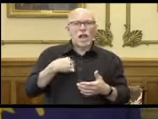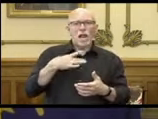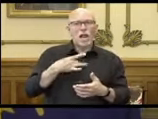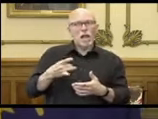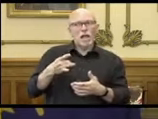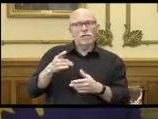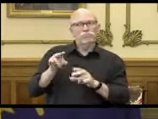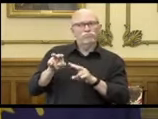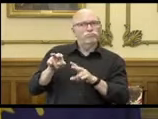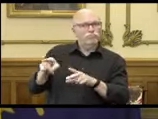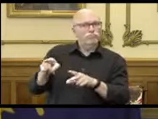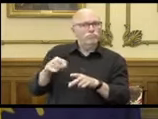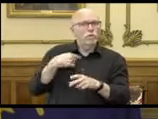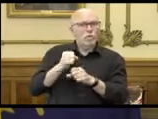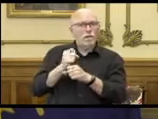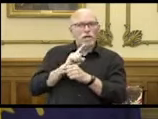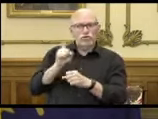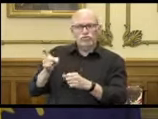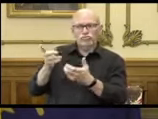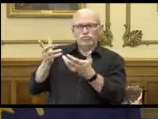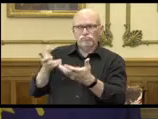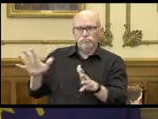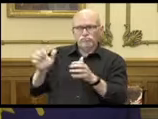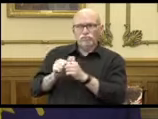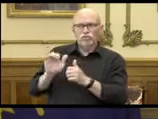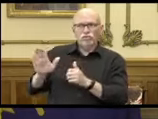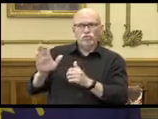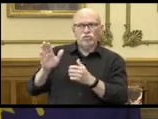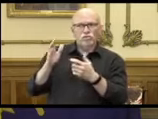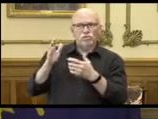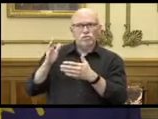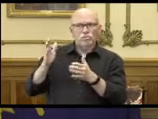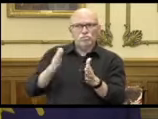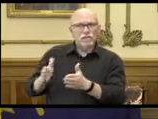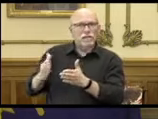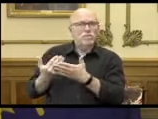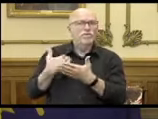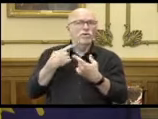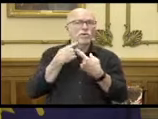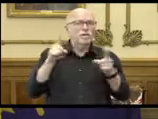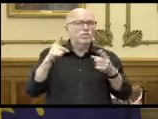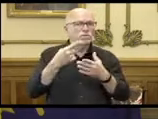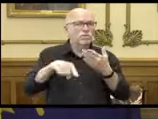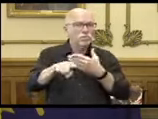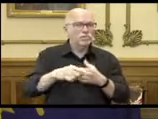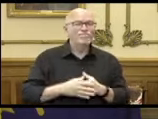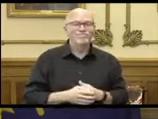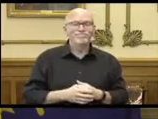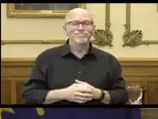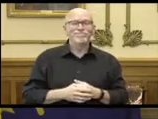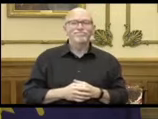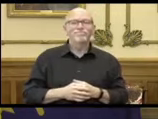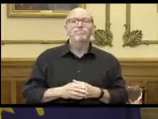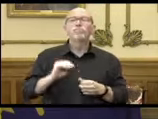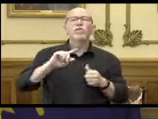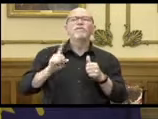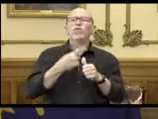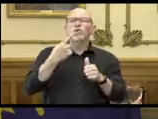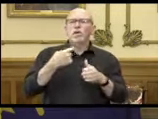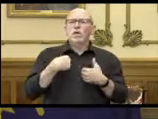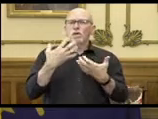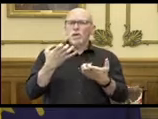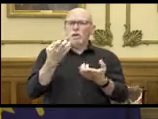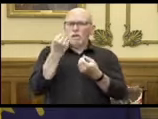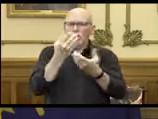and want to make sure it's complete when she makes that announcement next Wednesday. So first let me just say